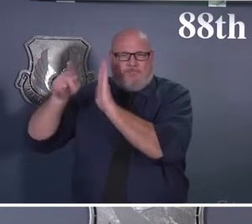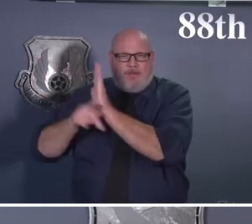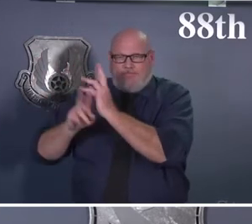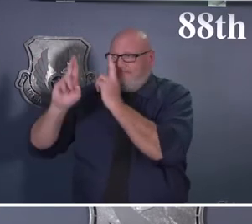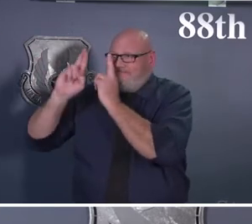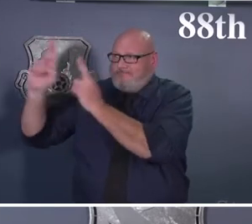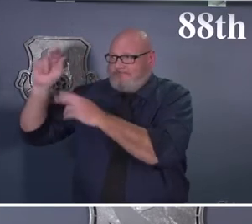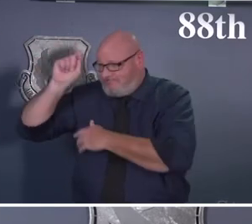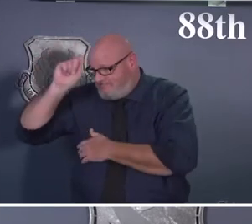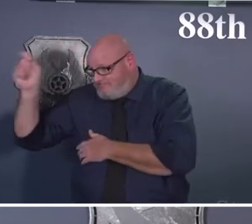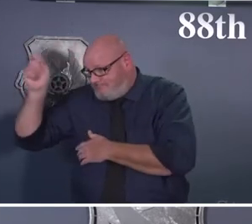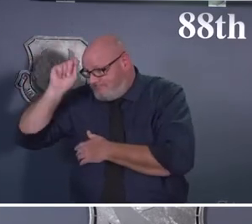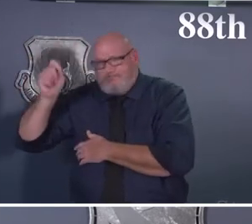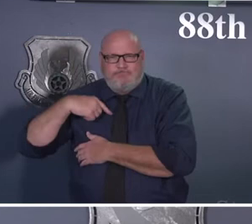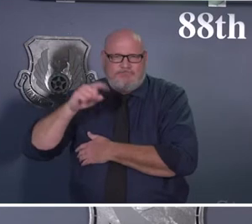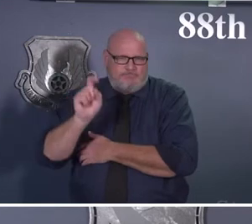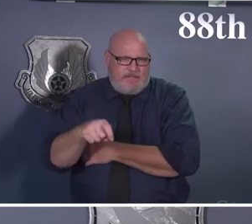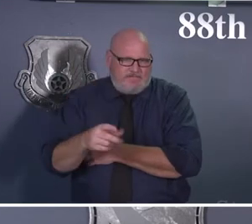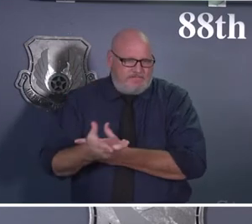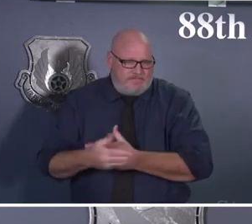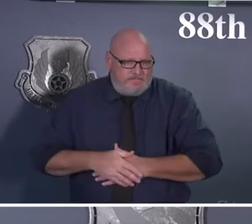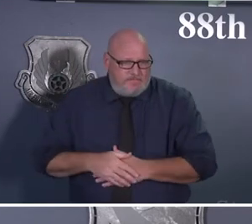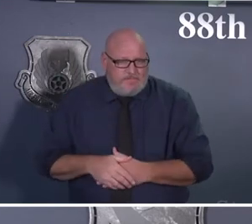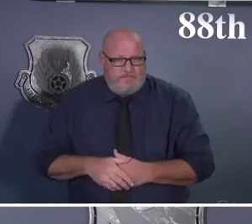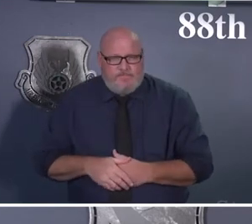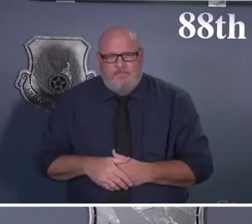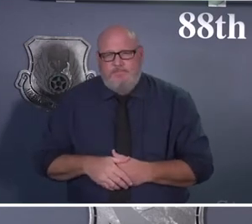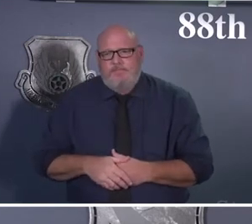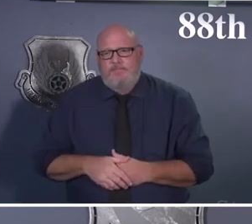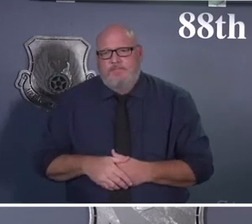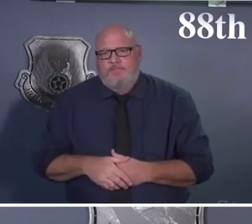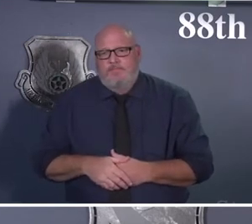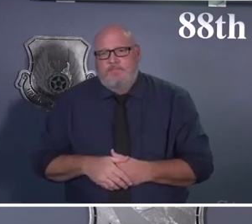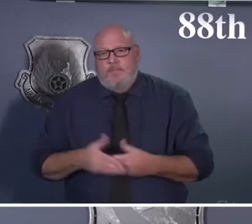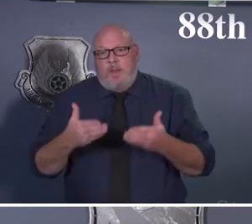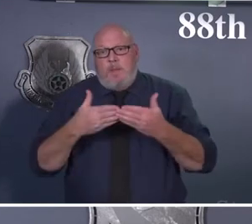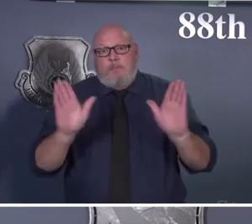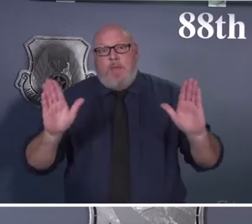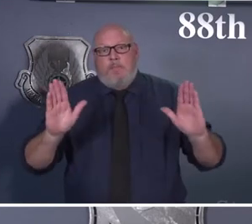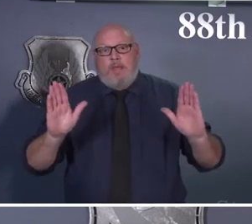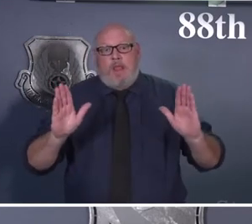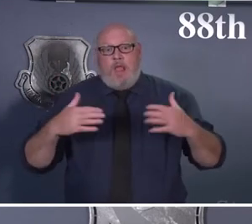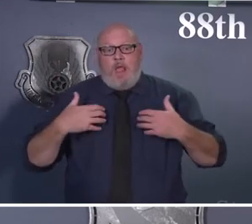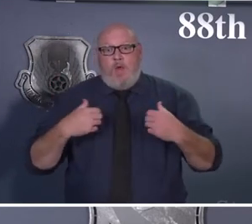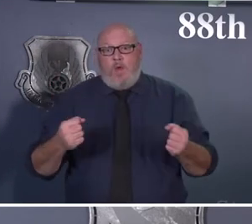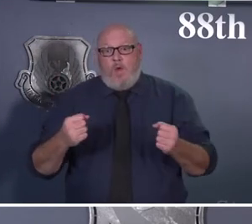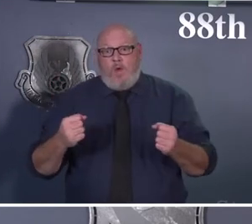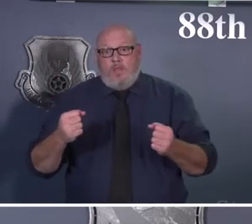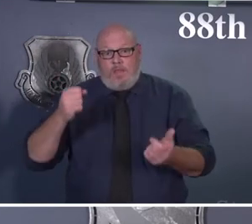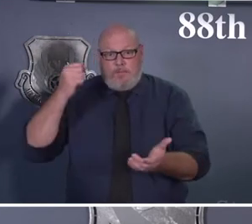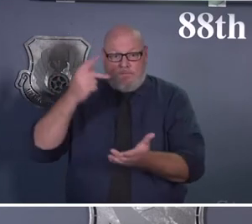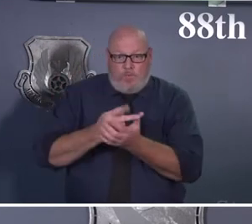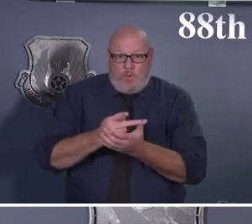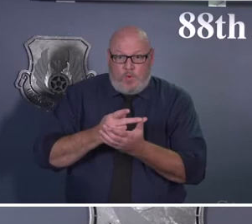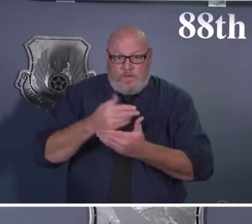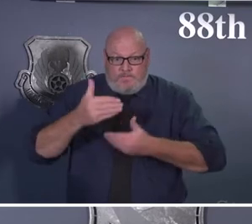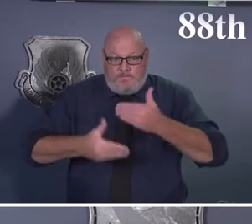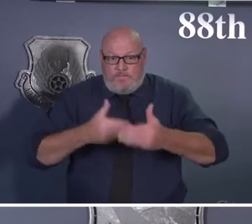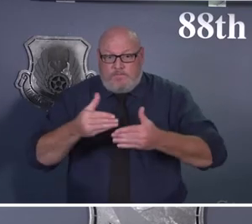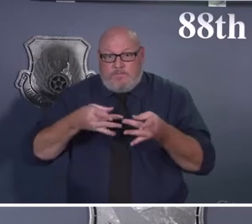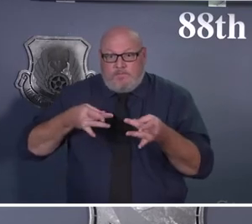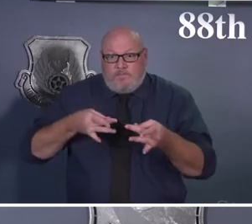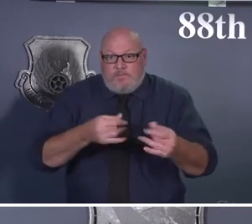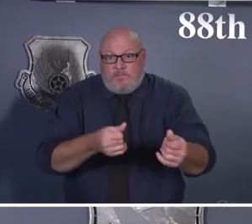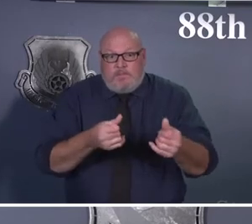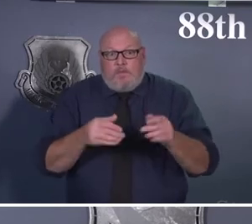Use of these measures have been a key component of public health approval for our retention of full capacity in our classrooms. Honestly, allows us to provide the